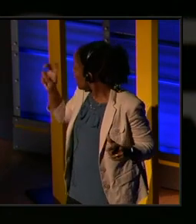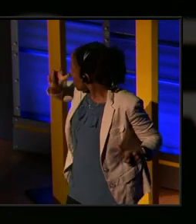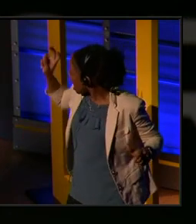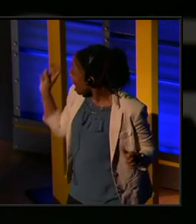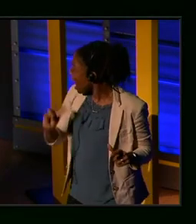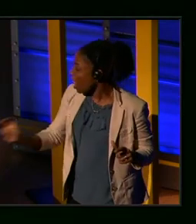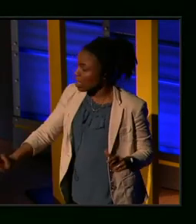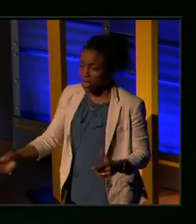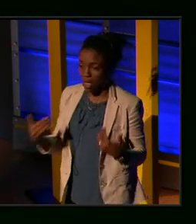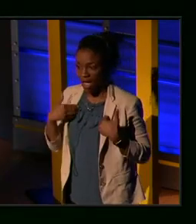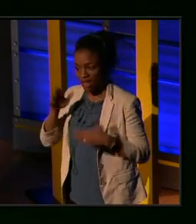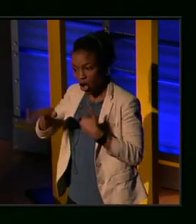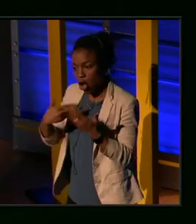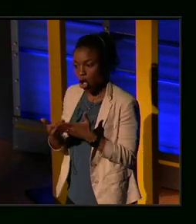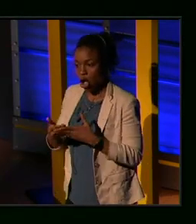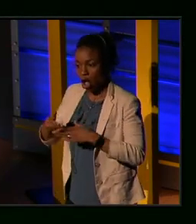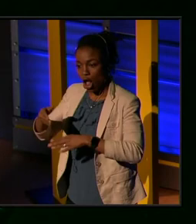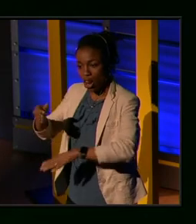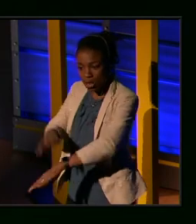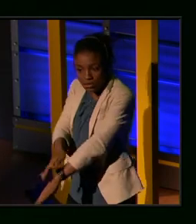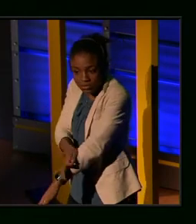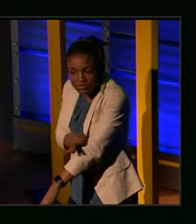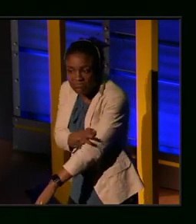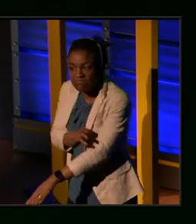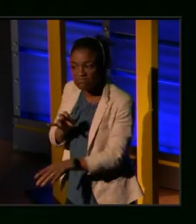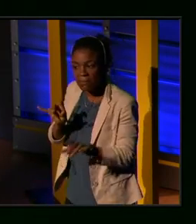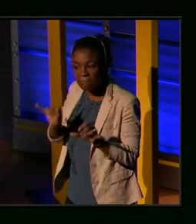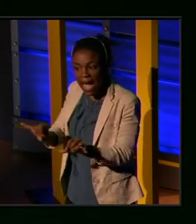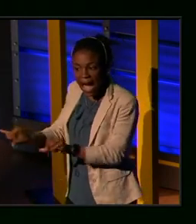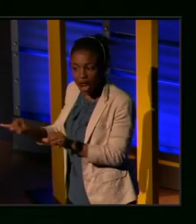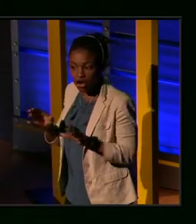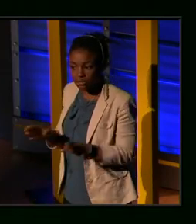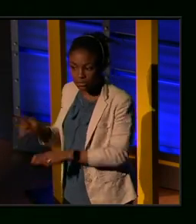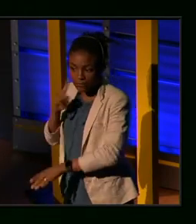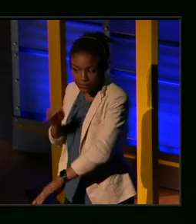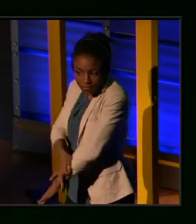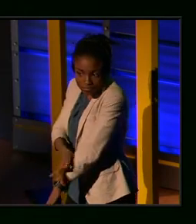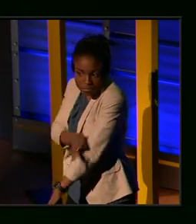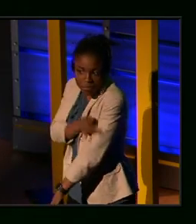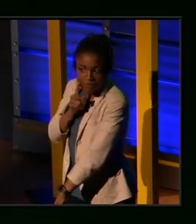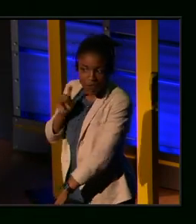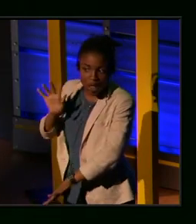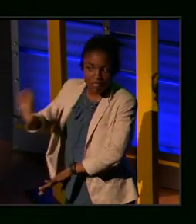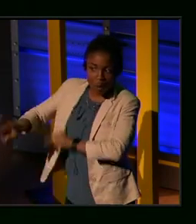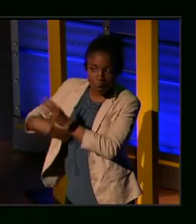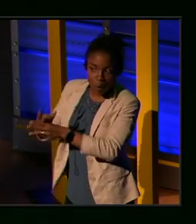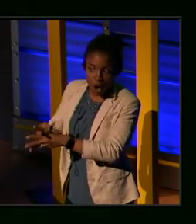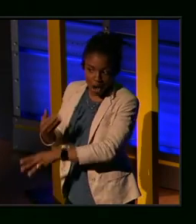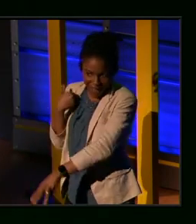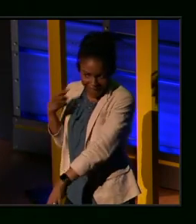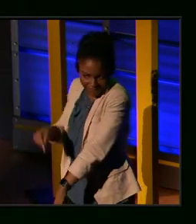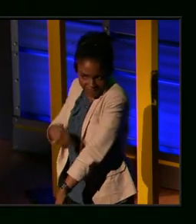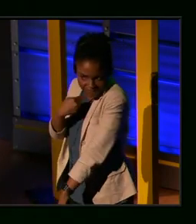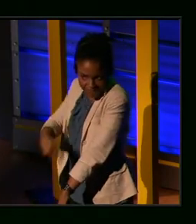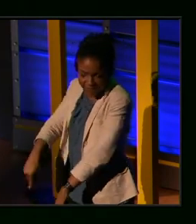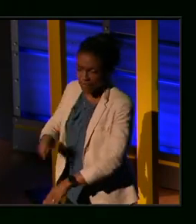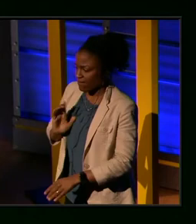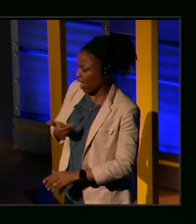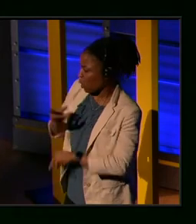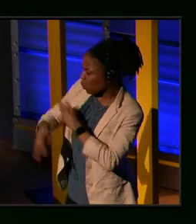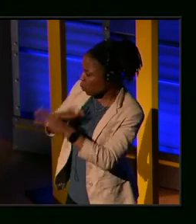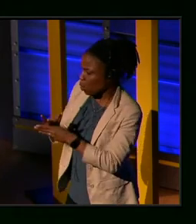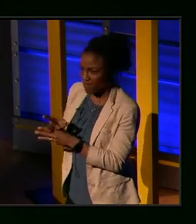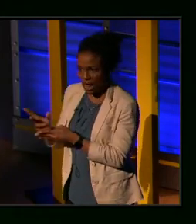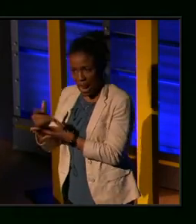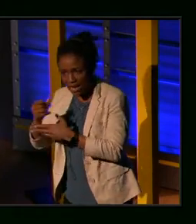patterns, all of the patterns of the world, of their world, of their translation of the world, of our world, of the